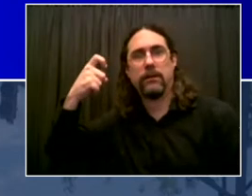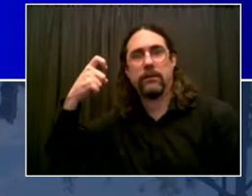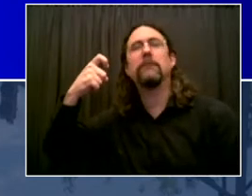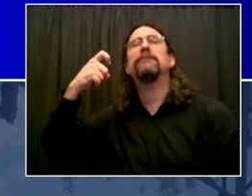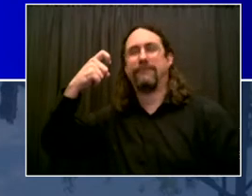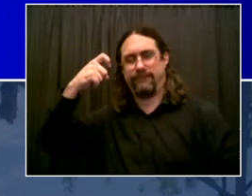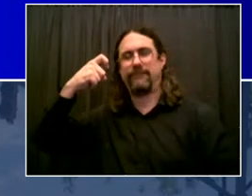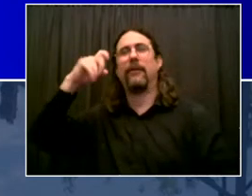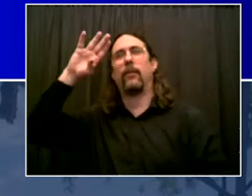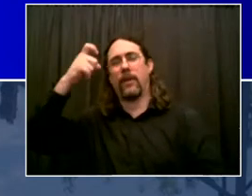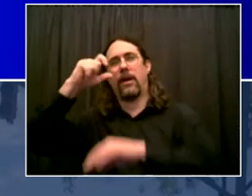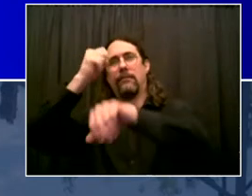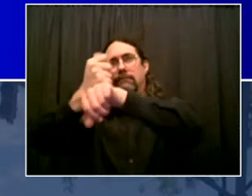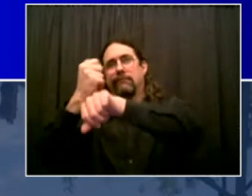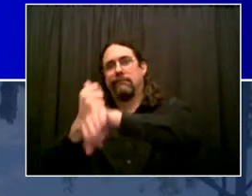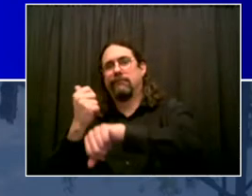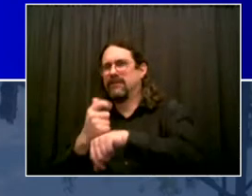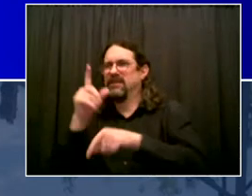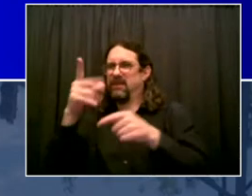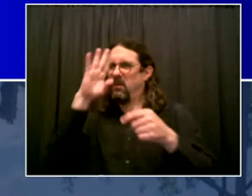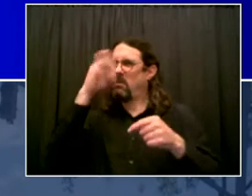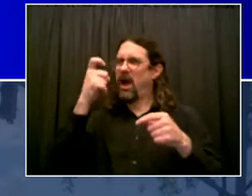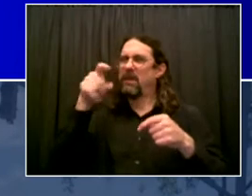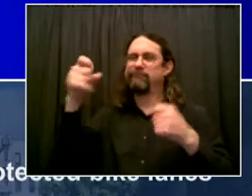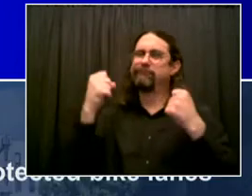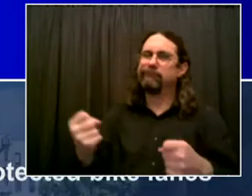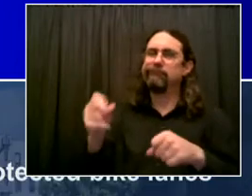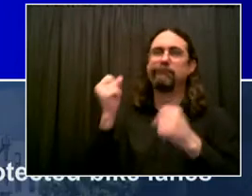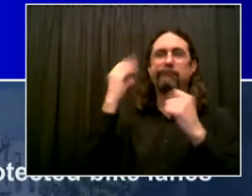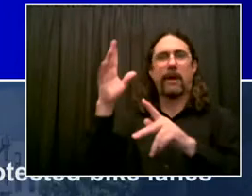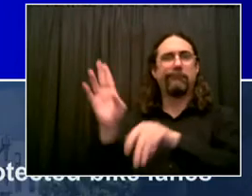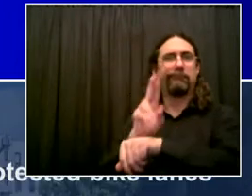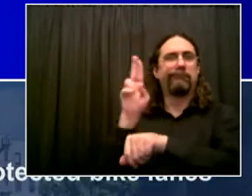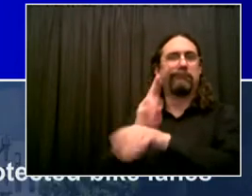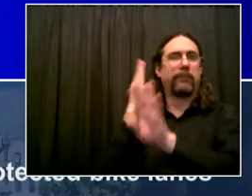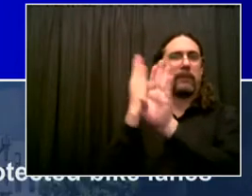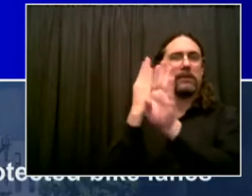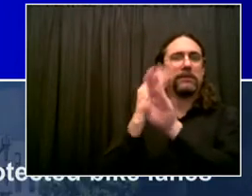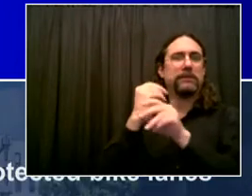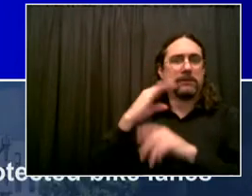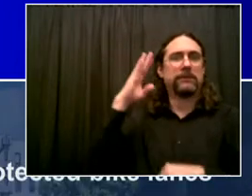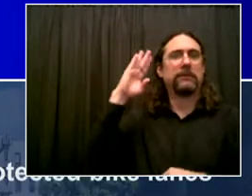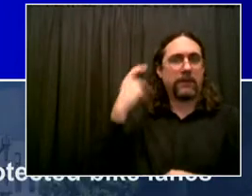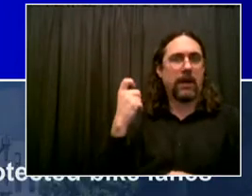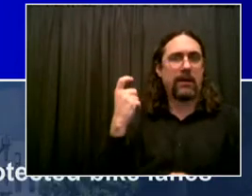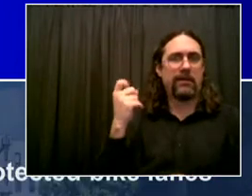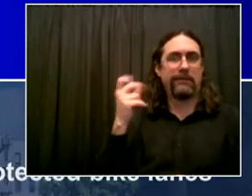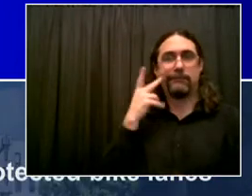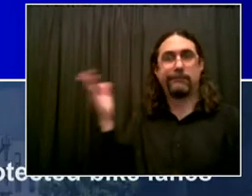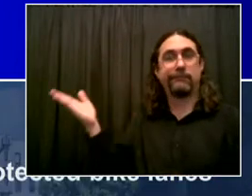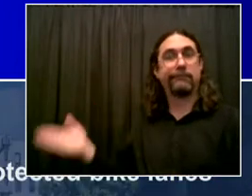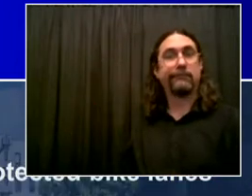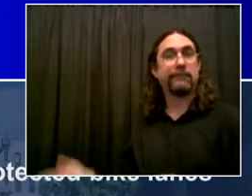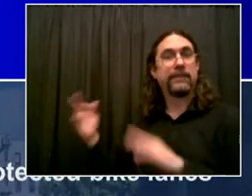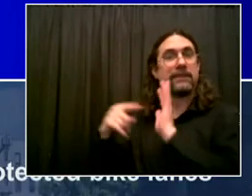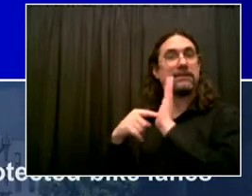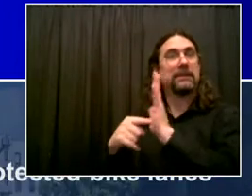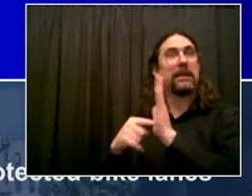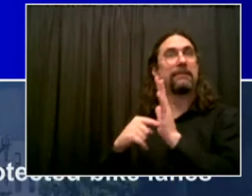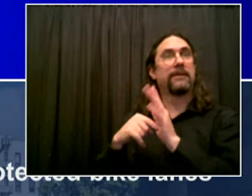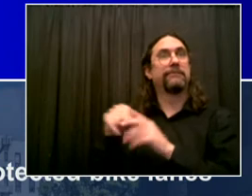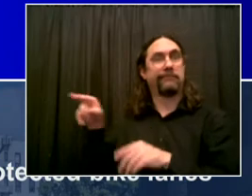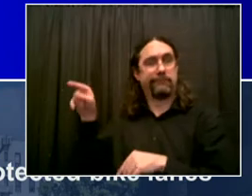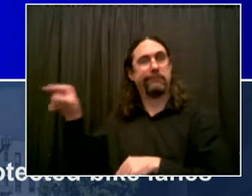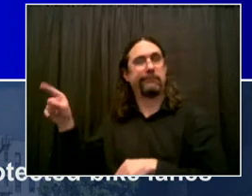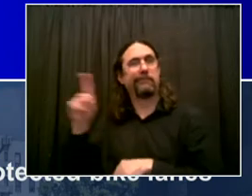to get where they're going. They need to get to work. They need to get back home. They need time with their families. They need their lives to be a little easier. These changes are going to make a